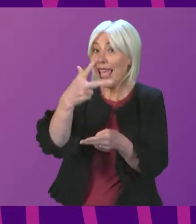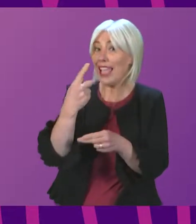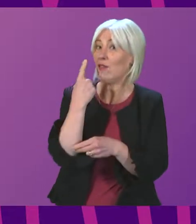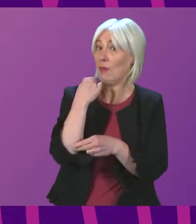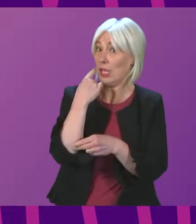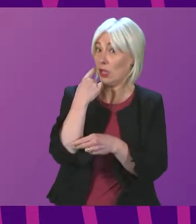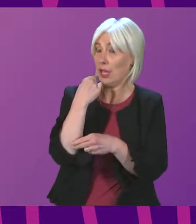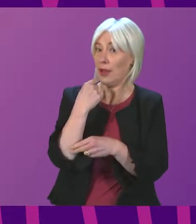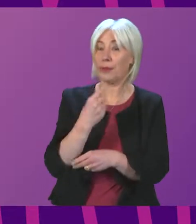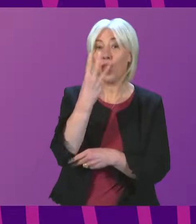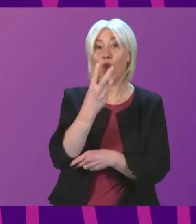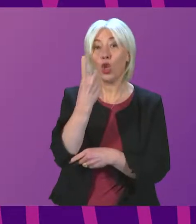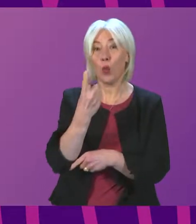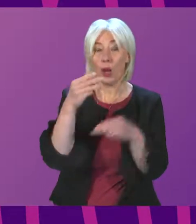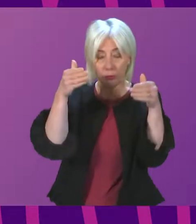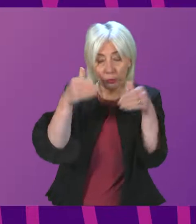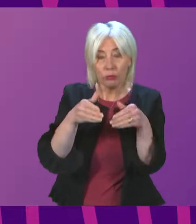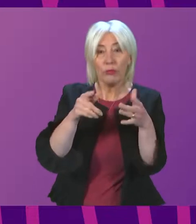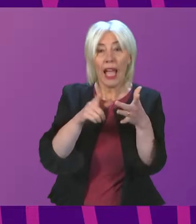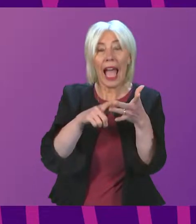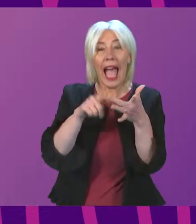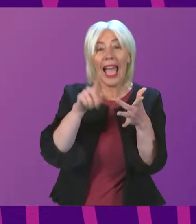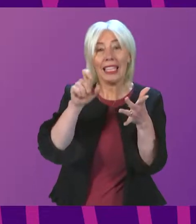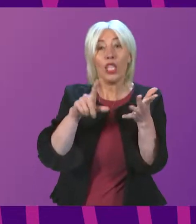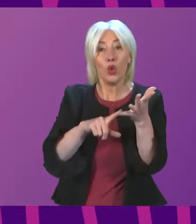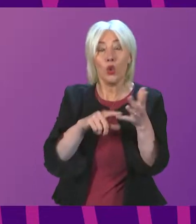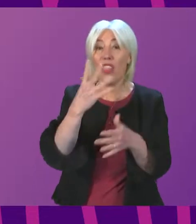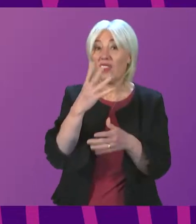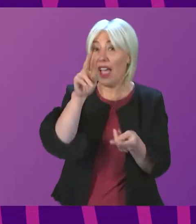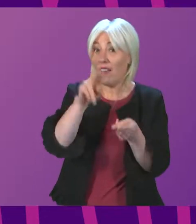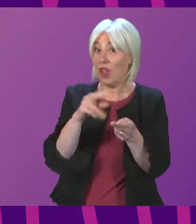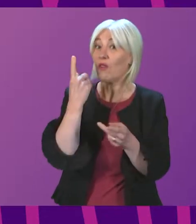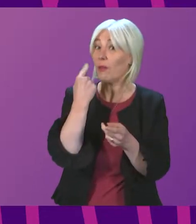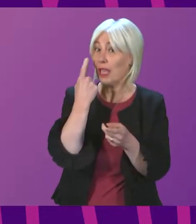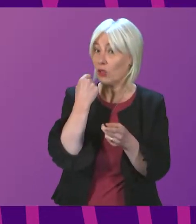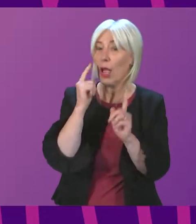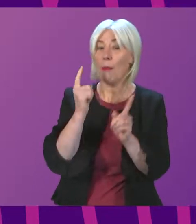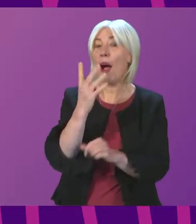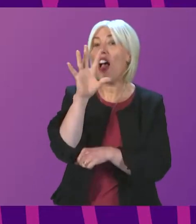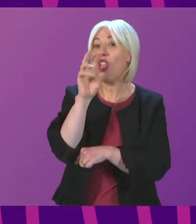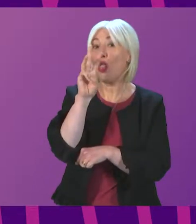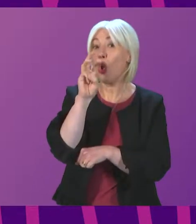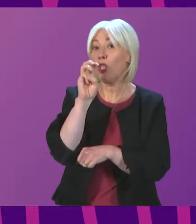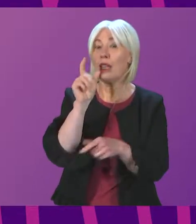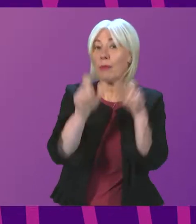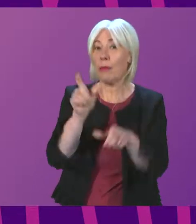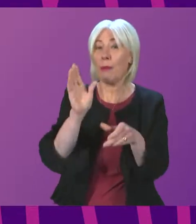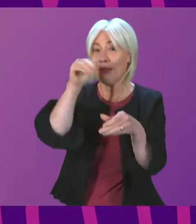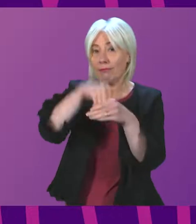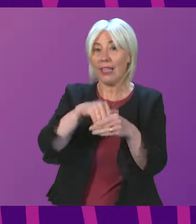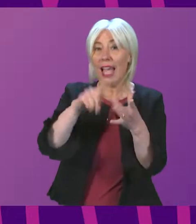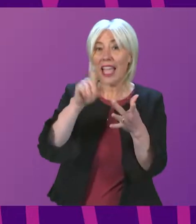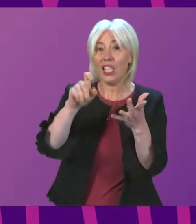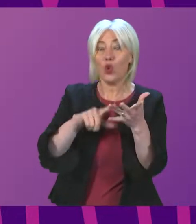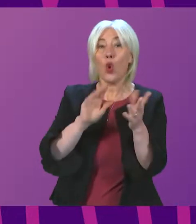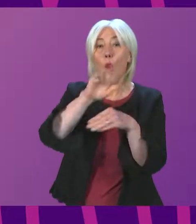31 people are in intensive care, five fewer than yesterday. That includes 13 patients who have been in ICU for more than 28 days.